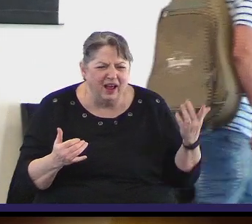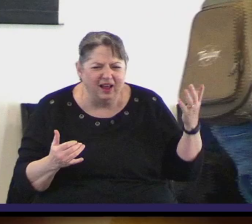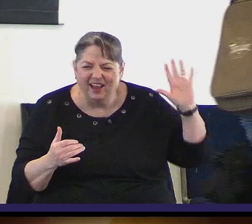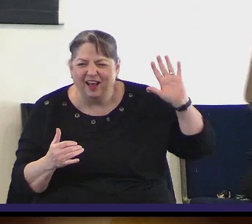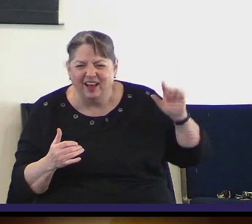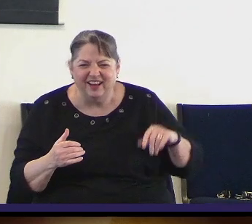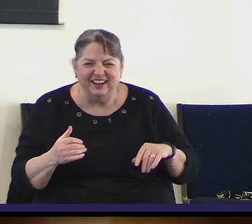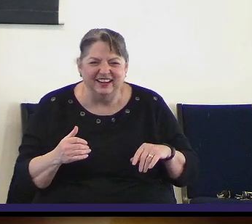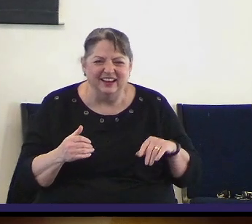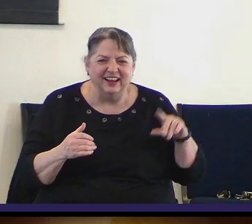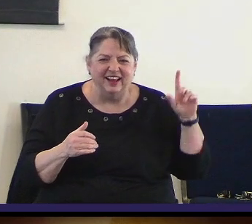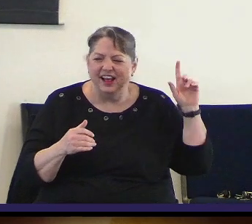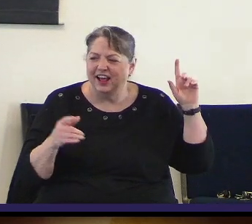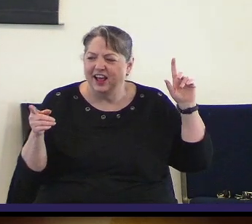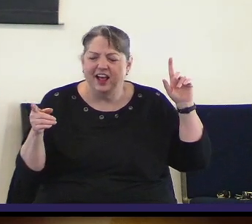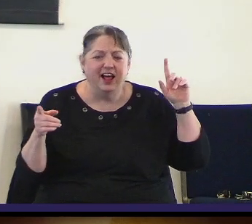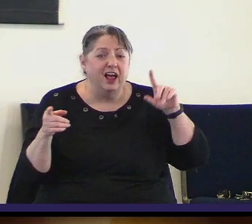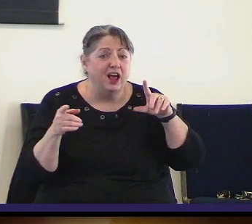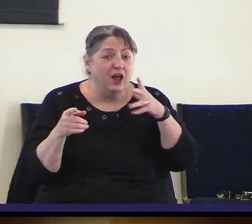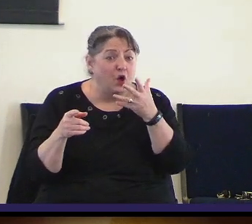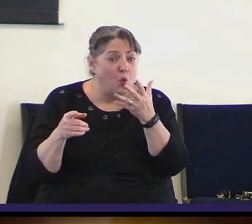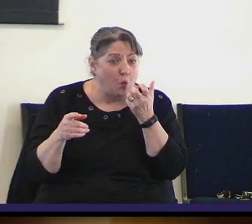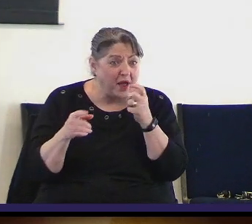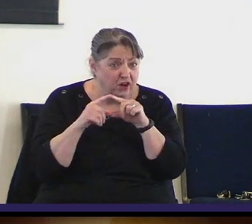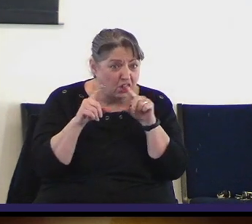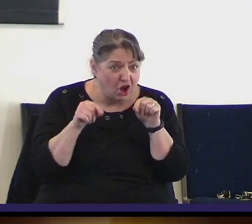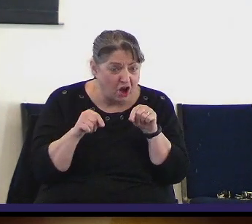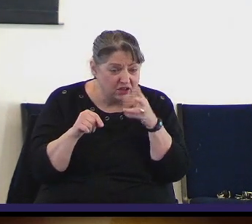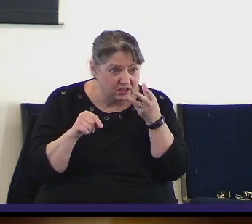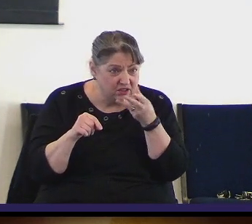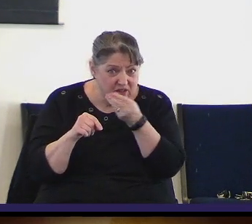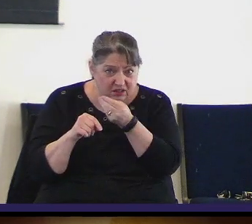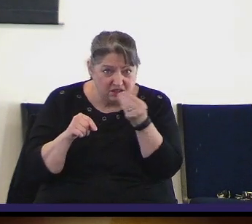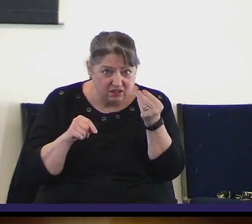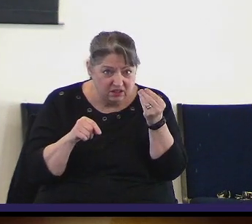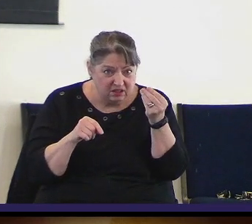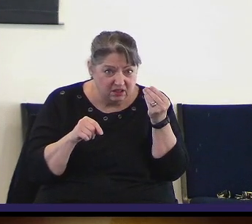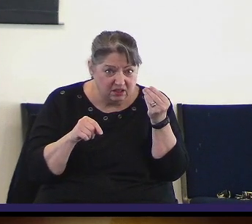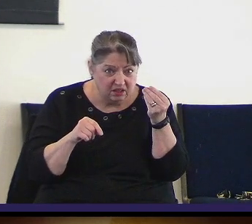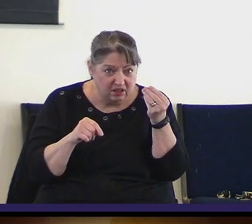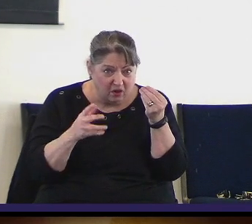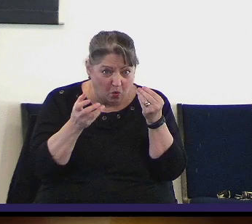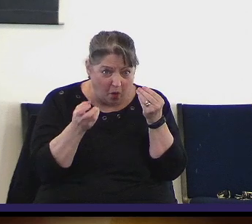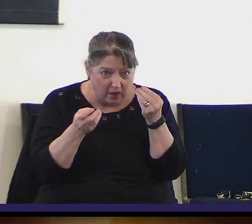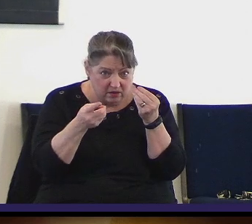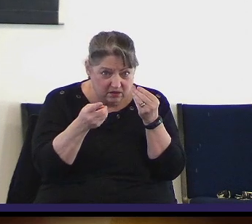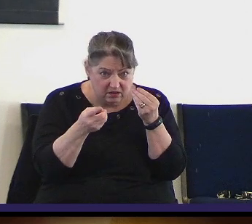Anybody who wanted a joiners card? Well, no, you are here, brother. I see you from here. You want anyone?